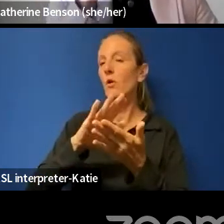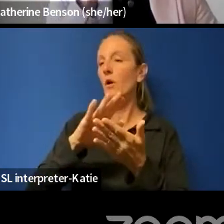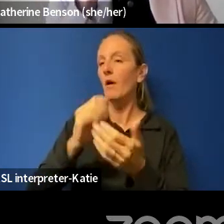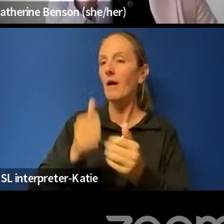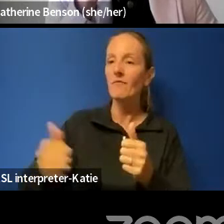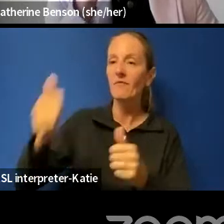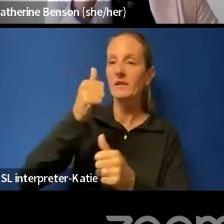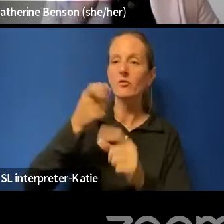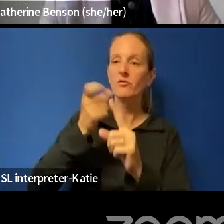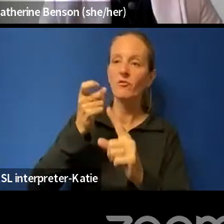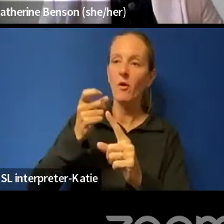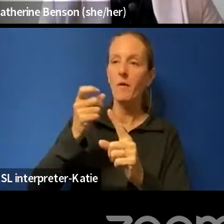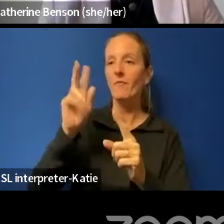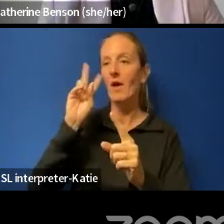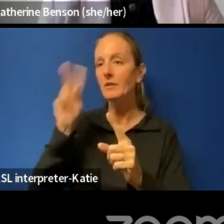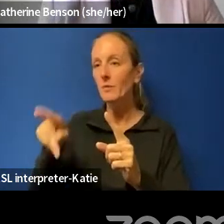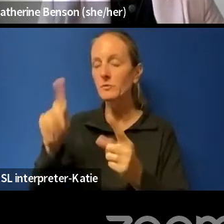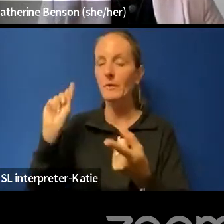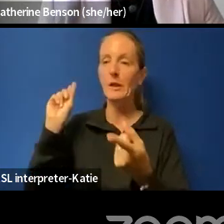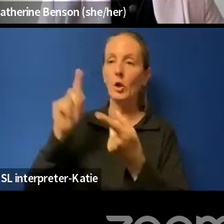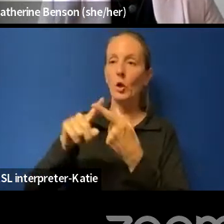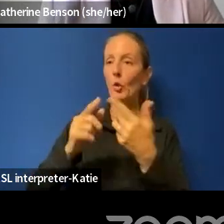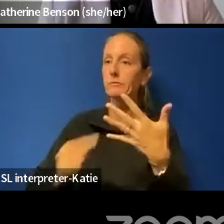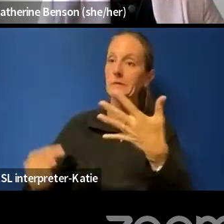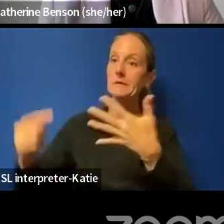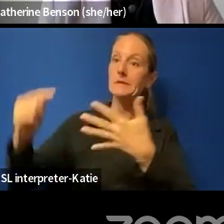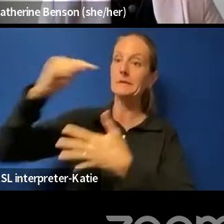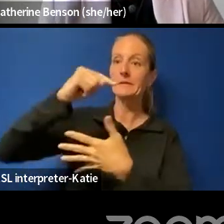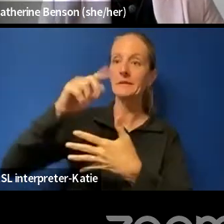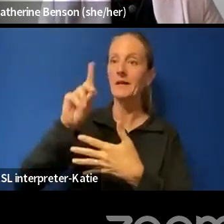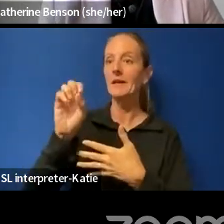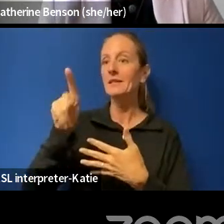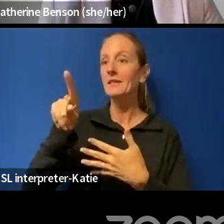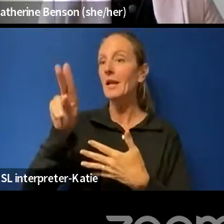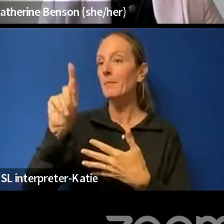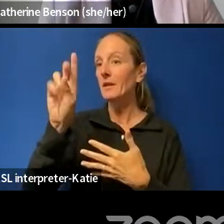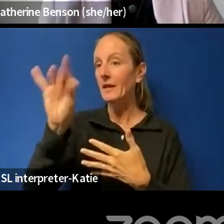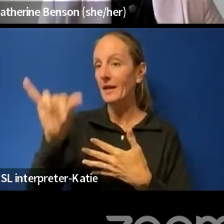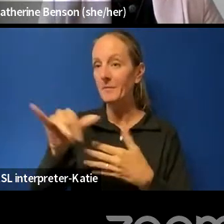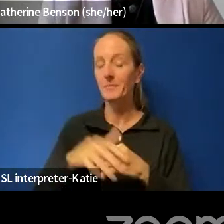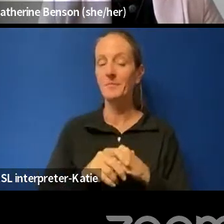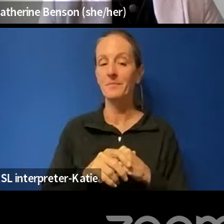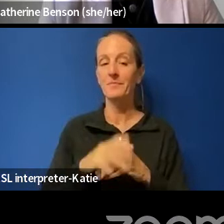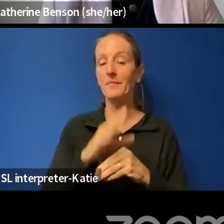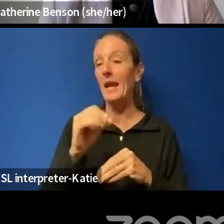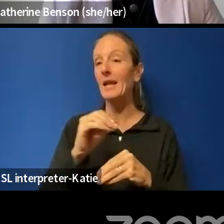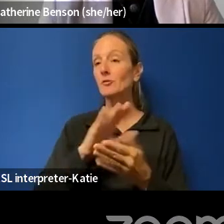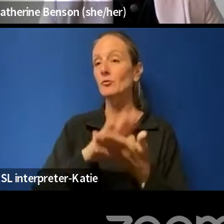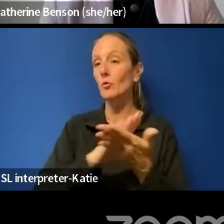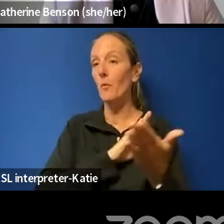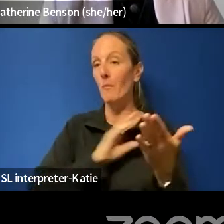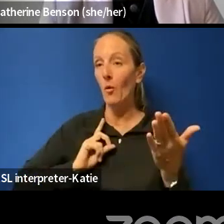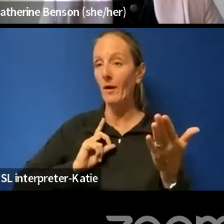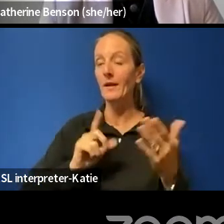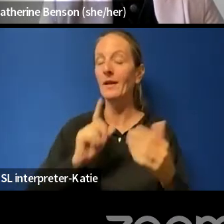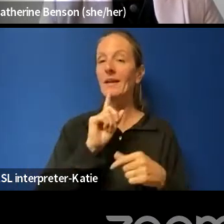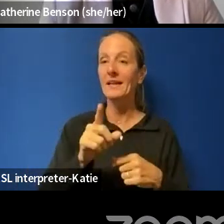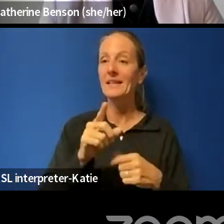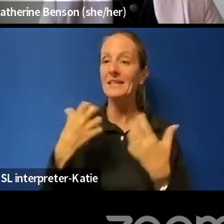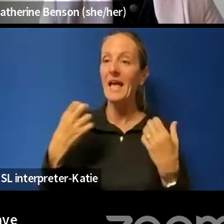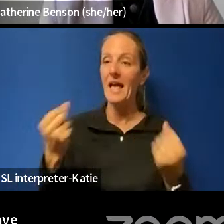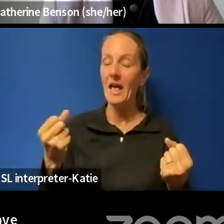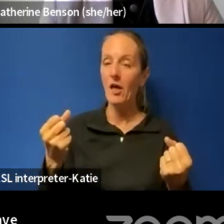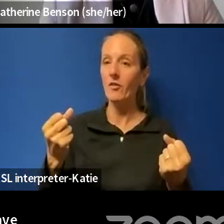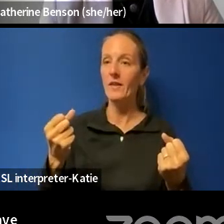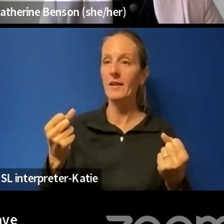the deputy superintendent, uh, and, and the chair of the Vancouver school board, uh, is a healthy disrespect